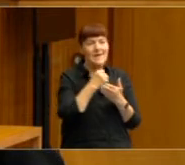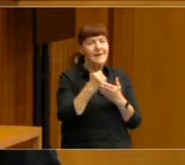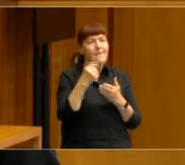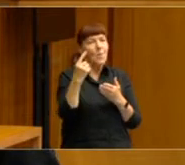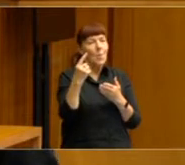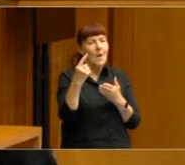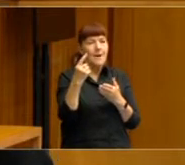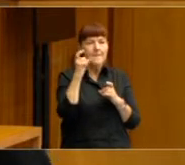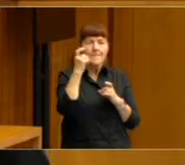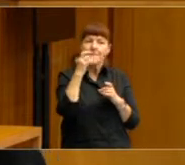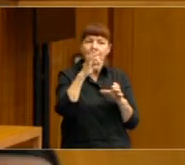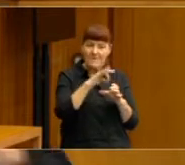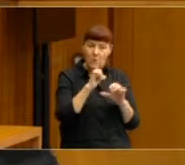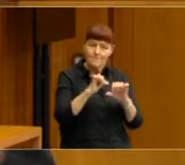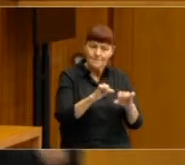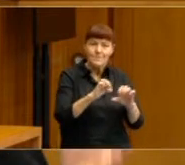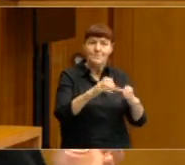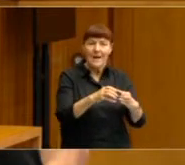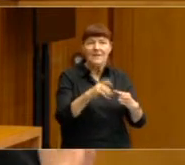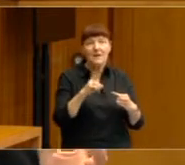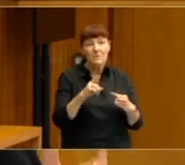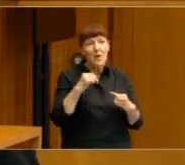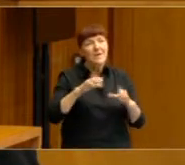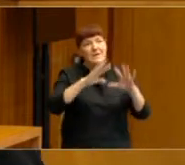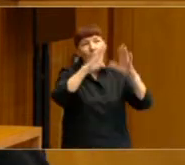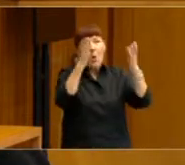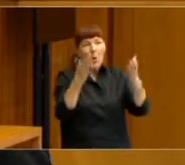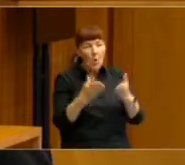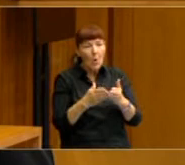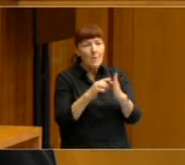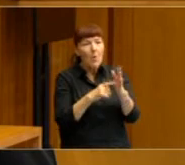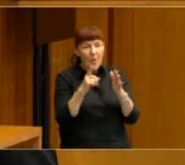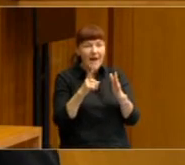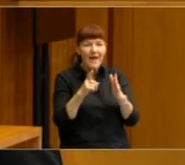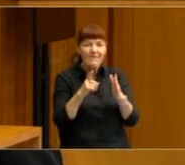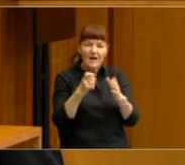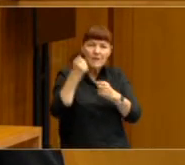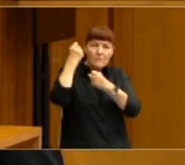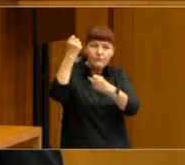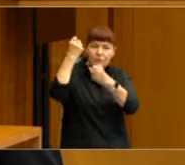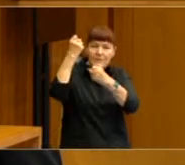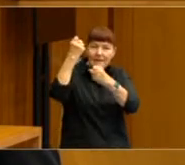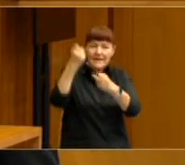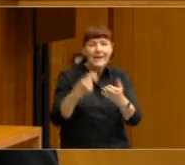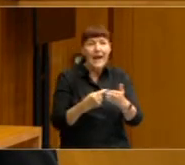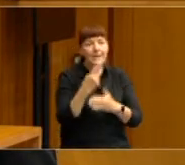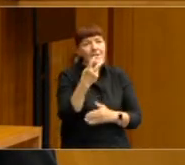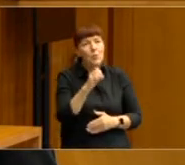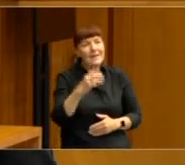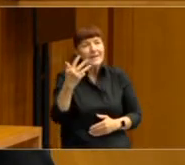And those figures are in the context of a global wave of climate change protests that took place in 2019,